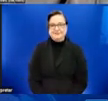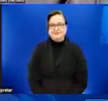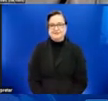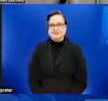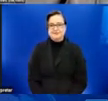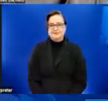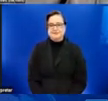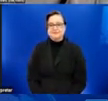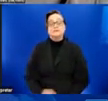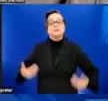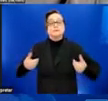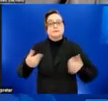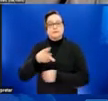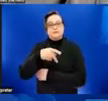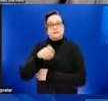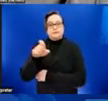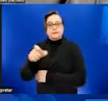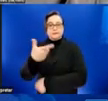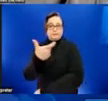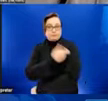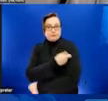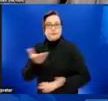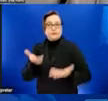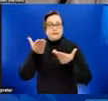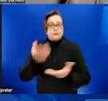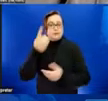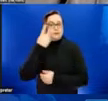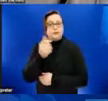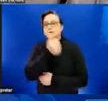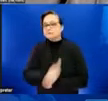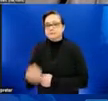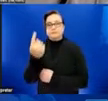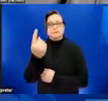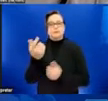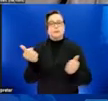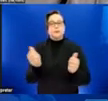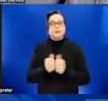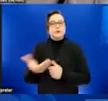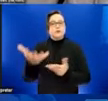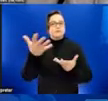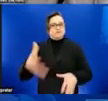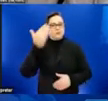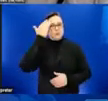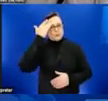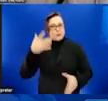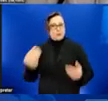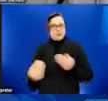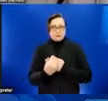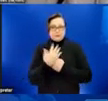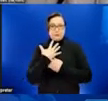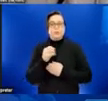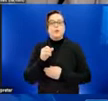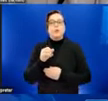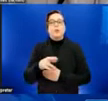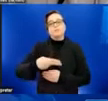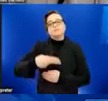Monkeypox vaccination is recommended for anyone with a known exposure to someone with monkeypox or for people who are at increased risk